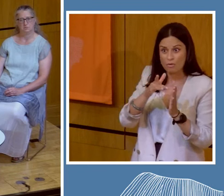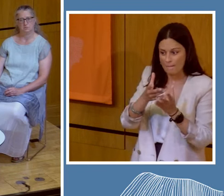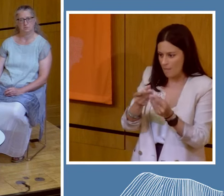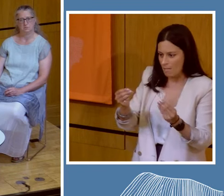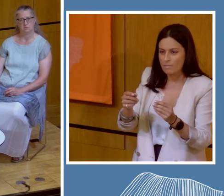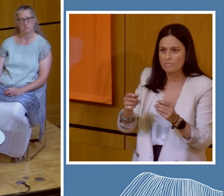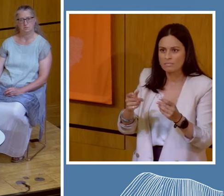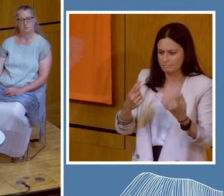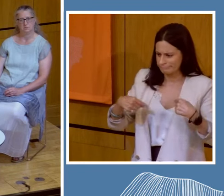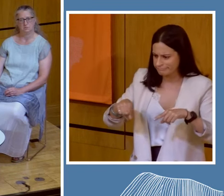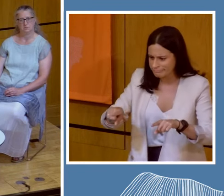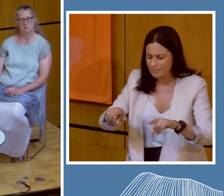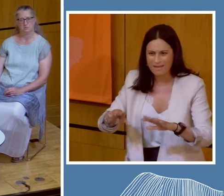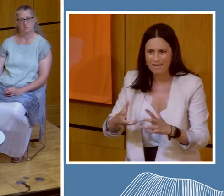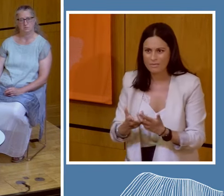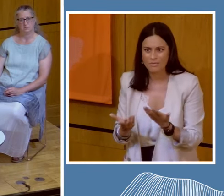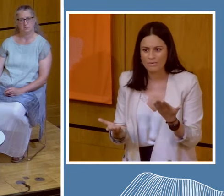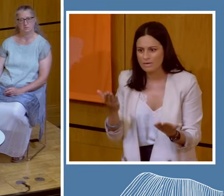the same time.